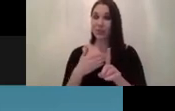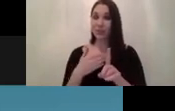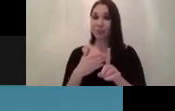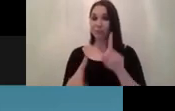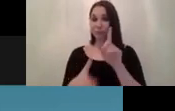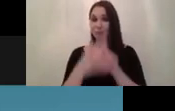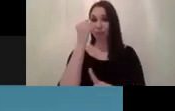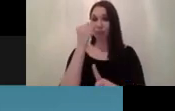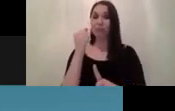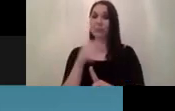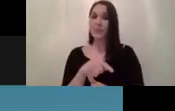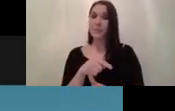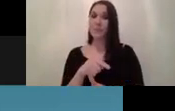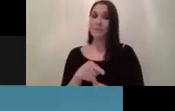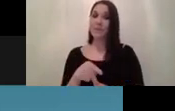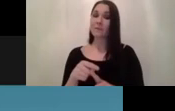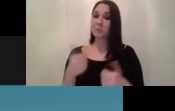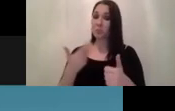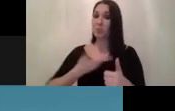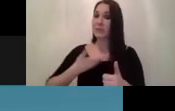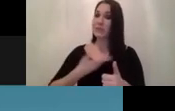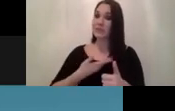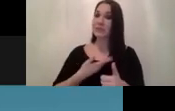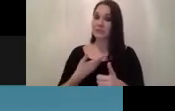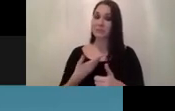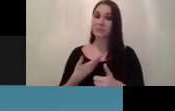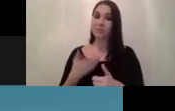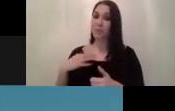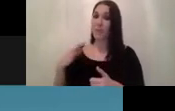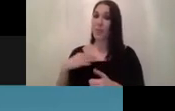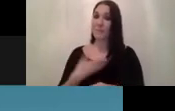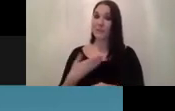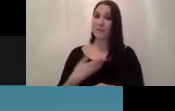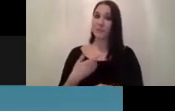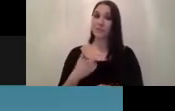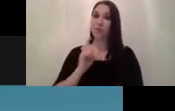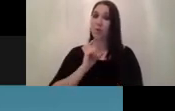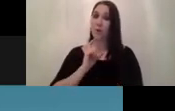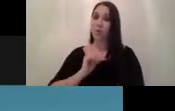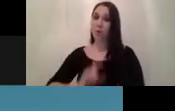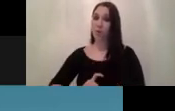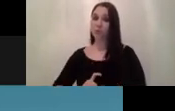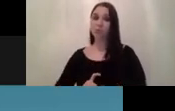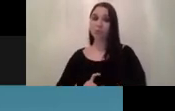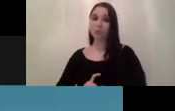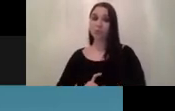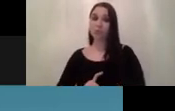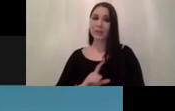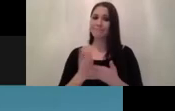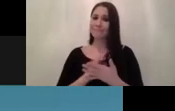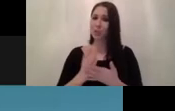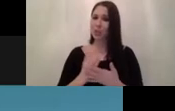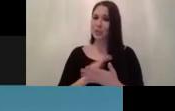works out creating a profitable business confidence i think is quite low because there are a lot of uncertainties